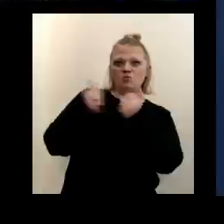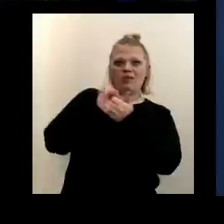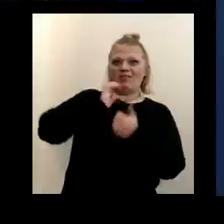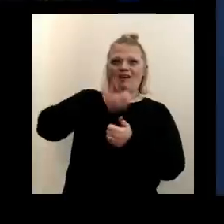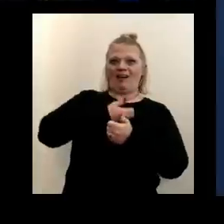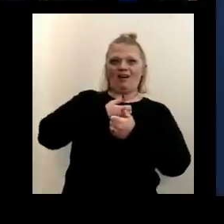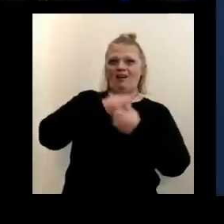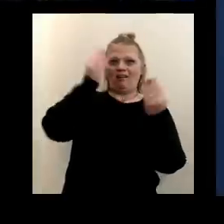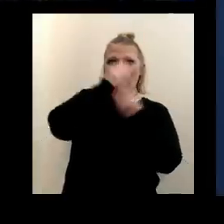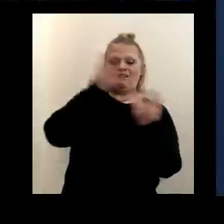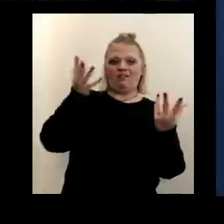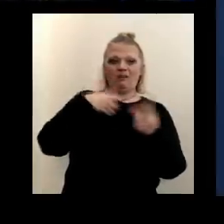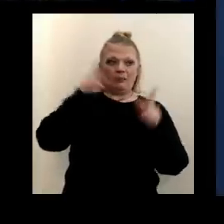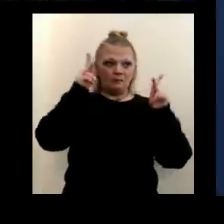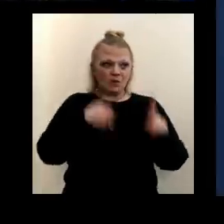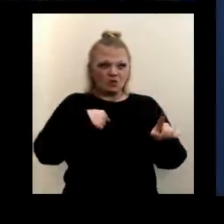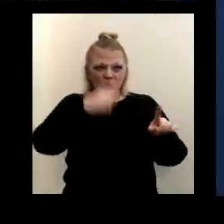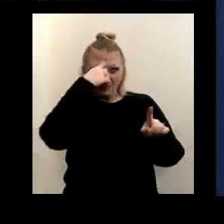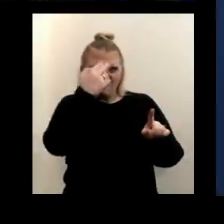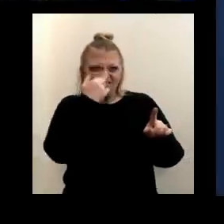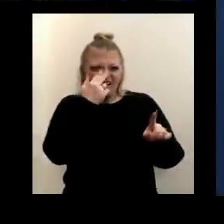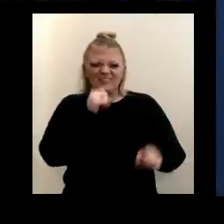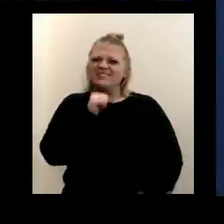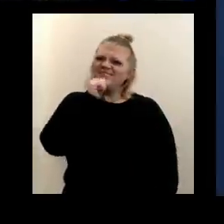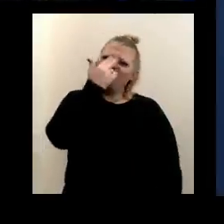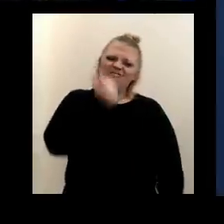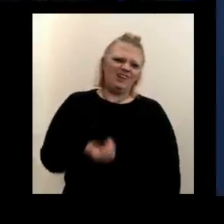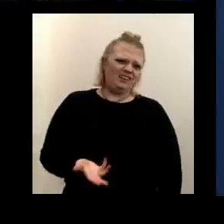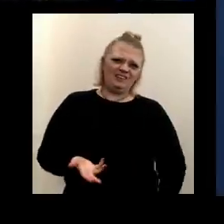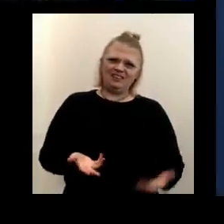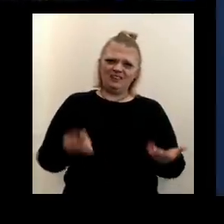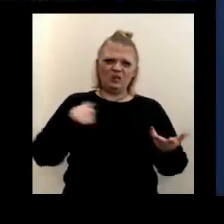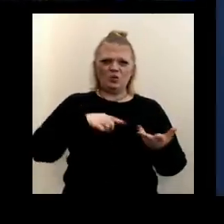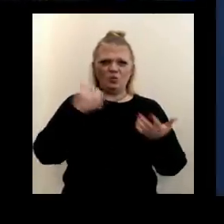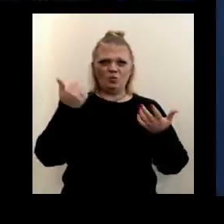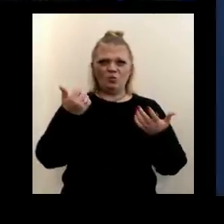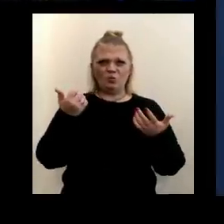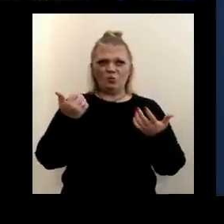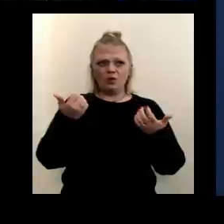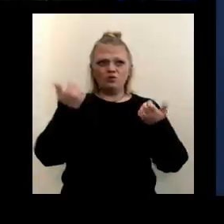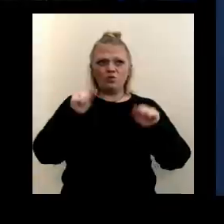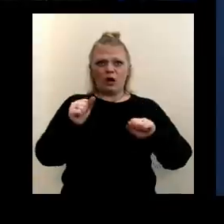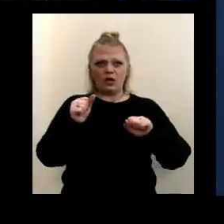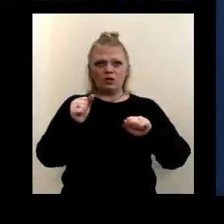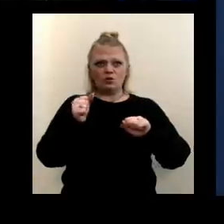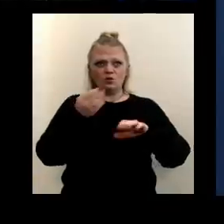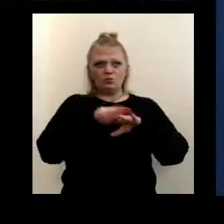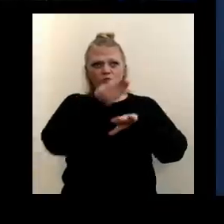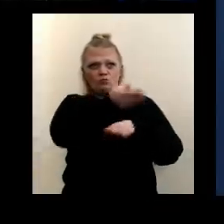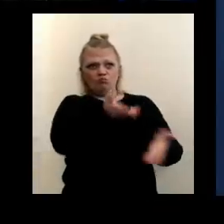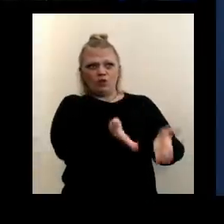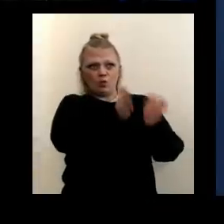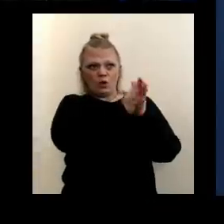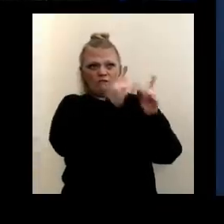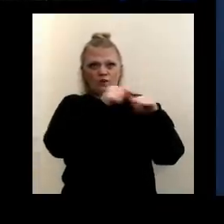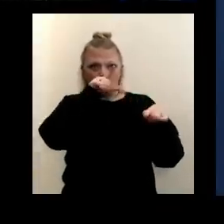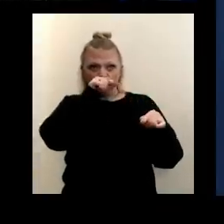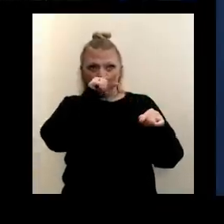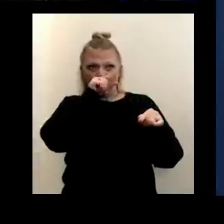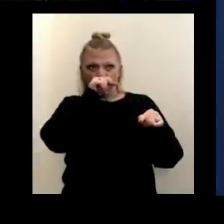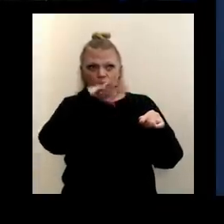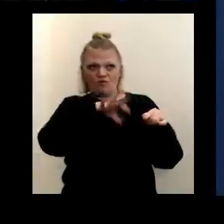And the person who's doing it, you think it's funny? It's not funny. We're trying to subpoena from Twitter who did it. And if we find out,